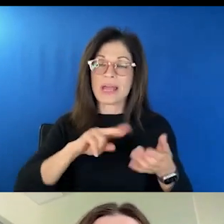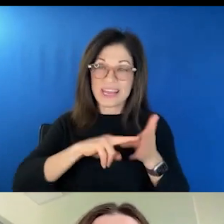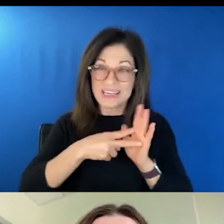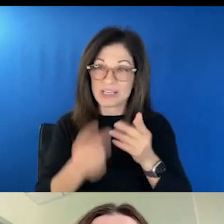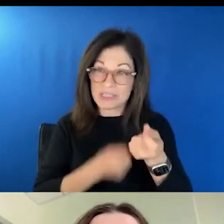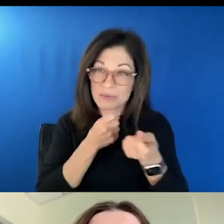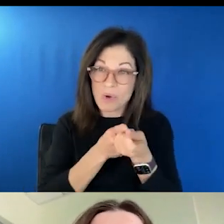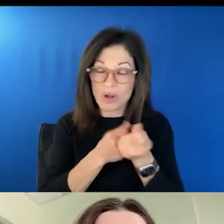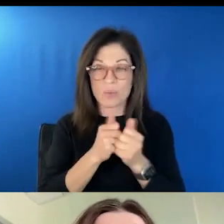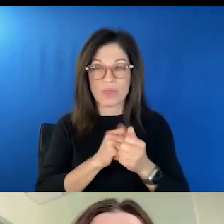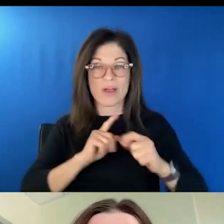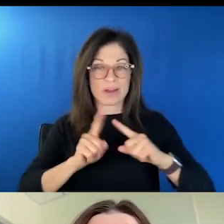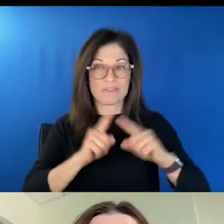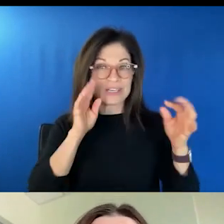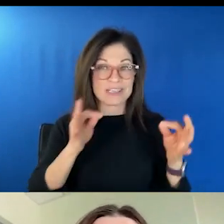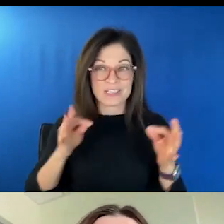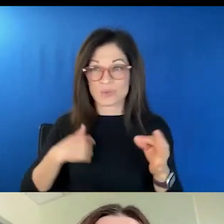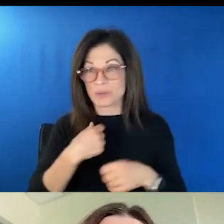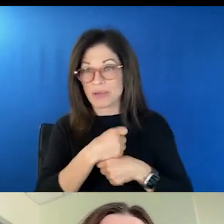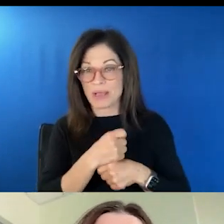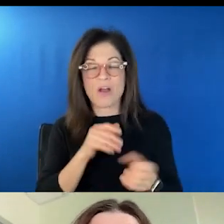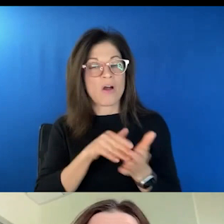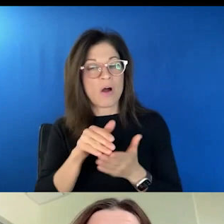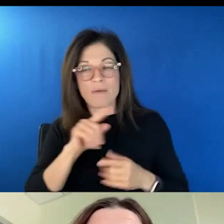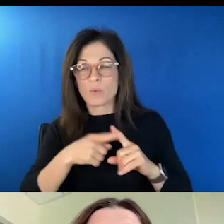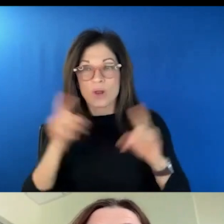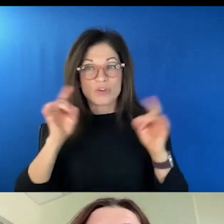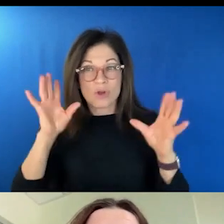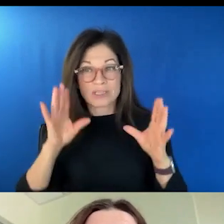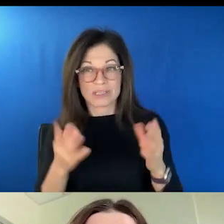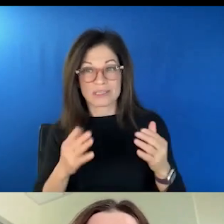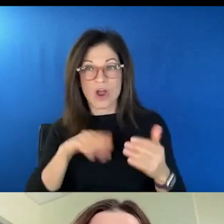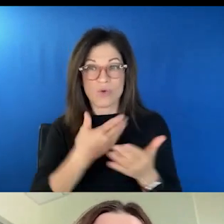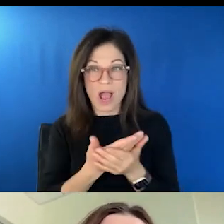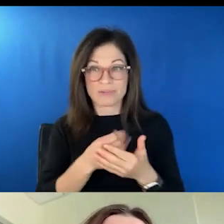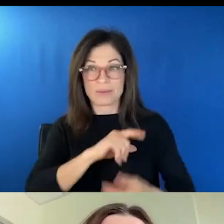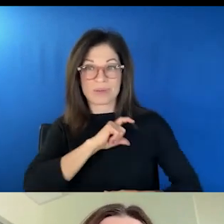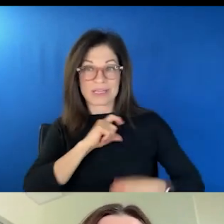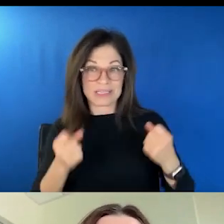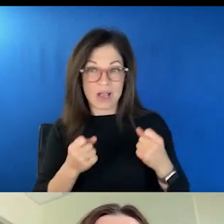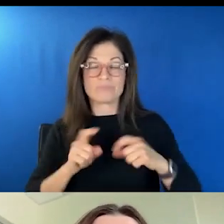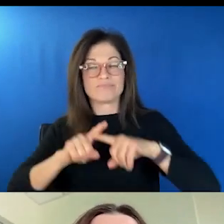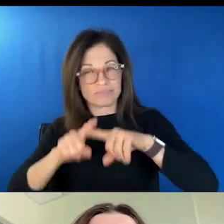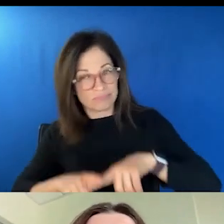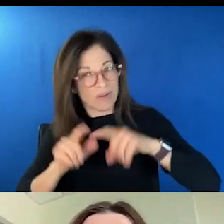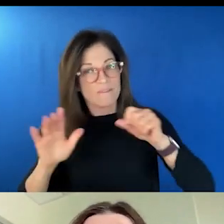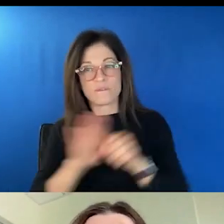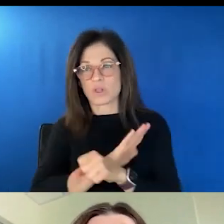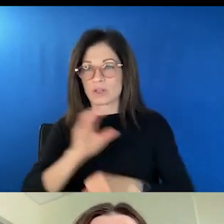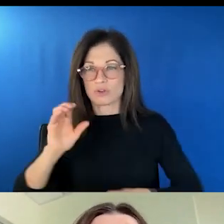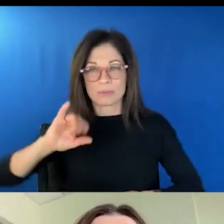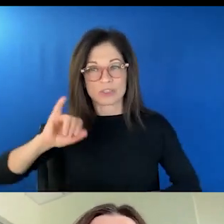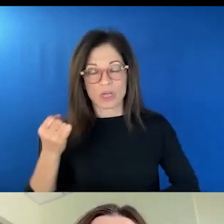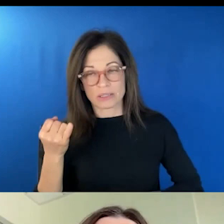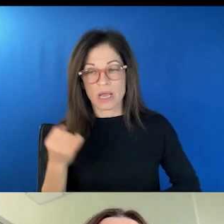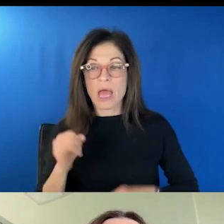with our decisions? Most often when crisis comes in a police car, it's relying entirely on the criminal justice system. Behavioral health